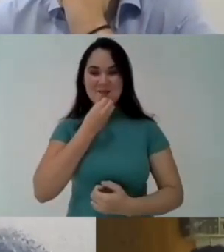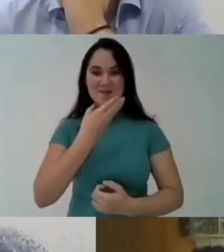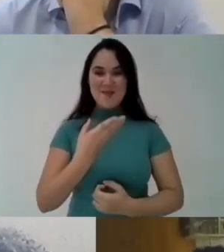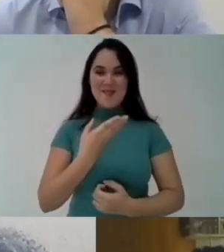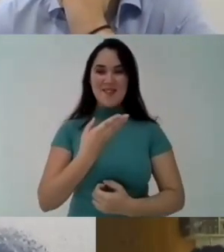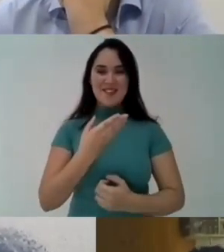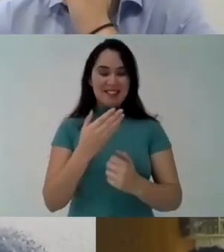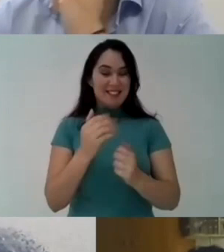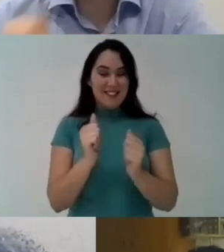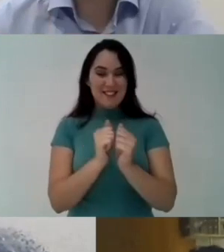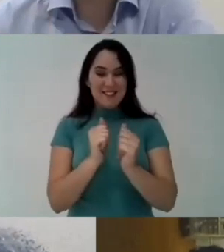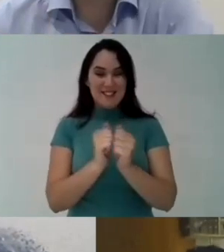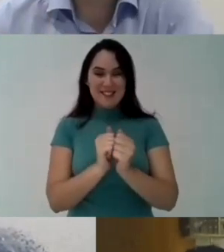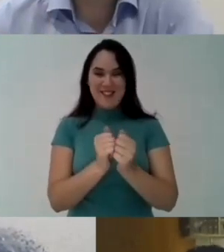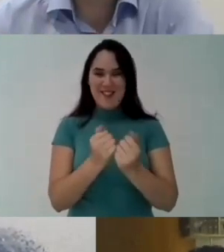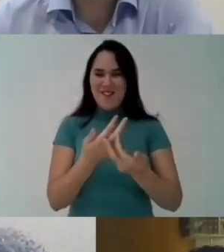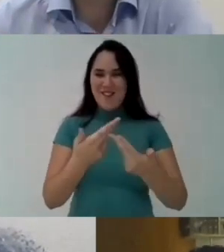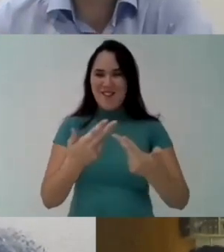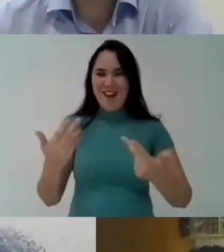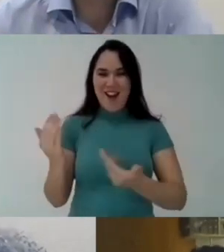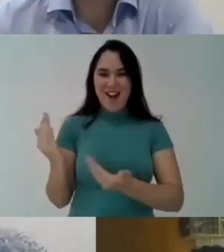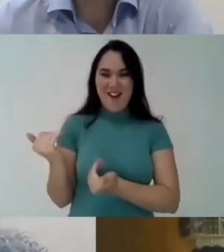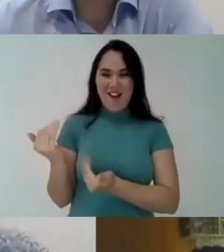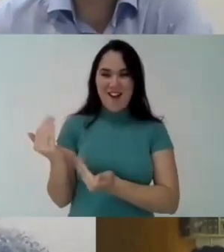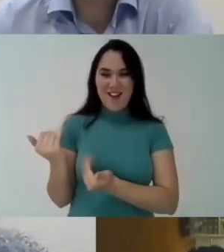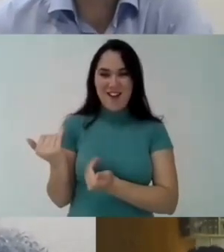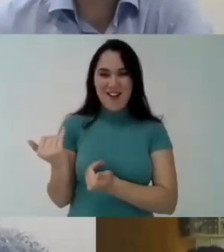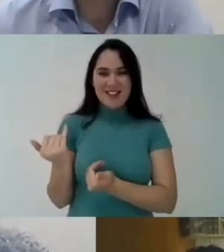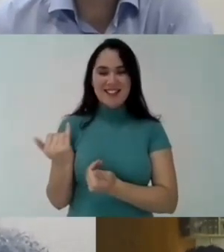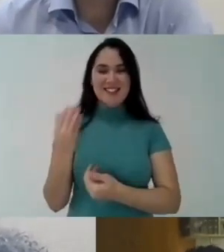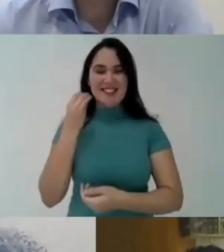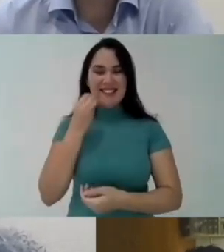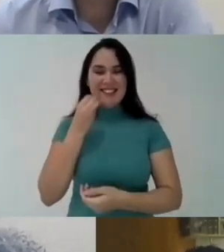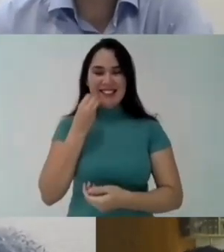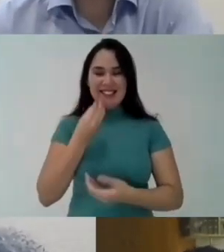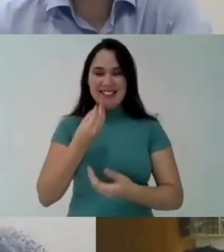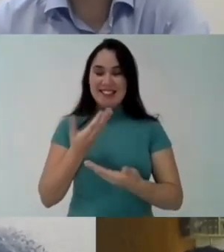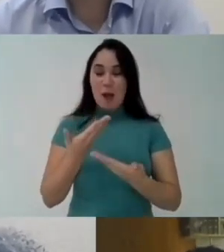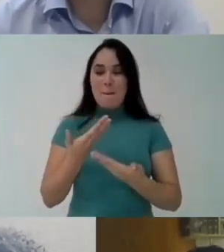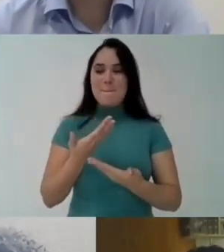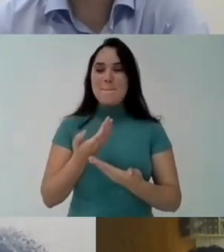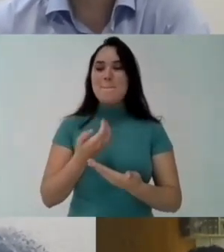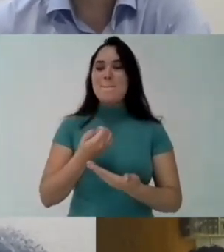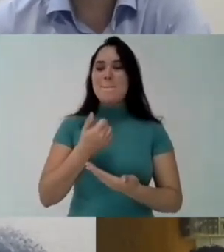all colleagues here in this event with me it's great to be here with so many youngsters